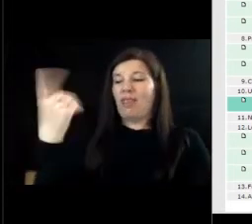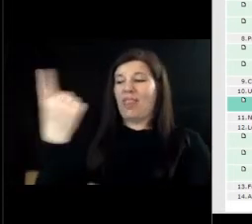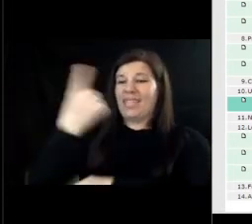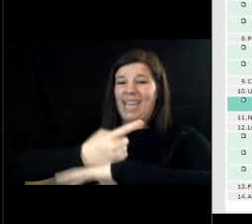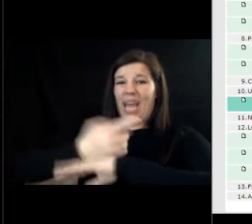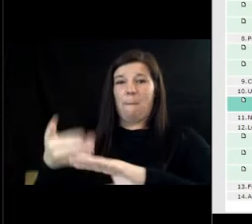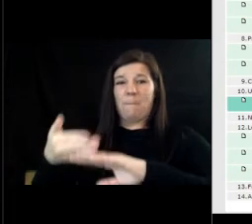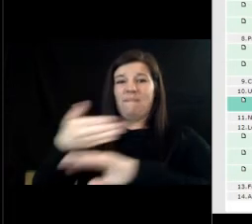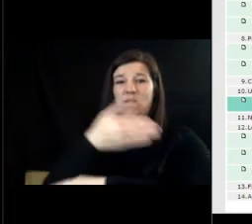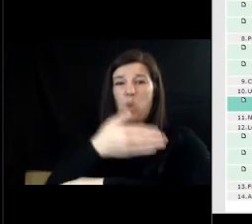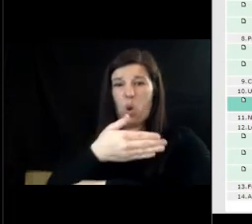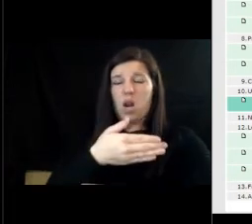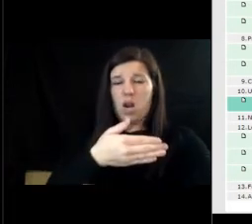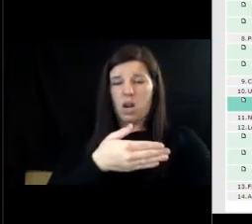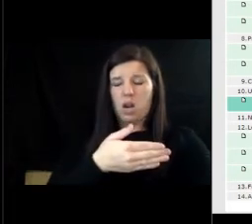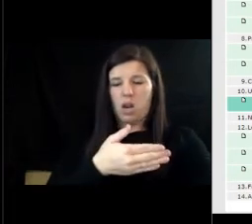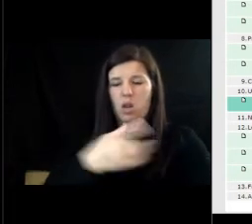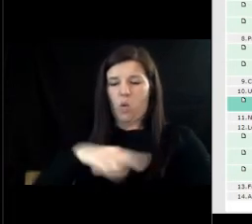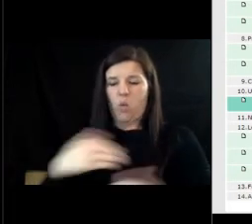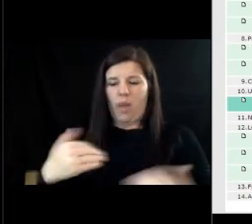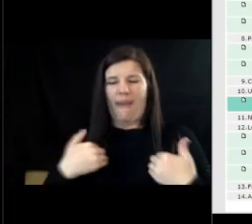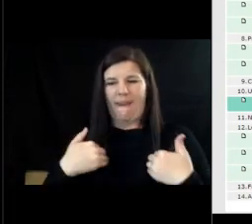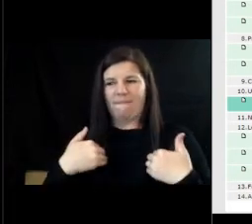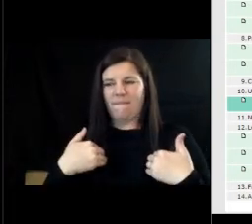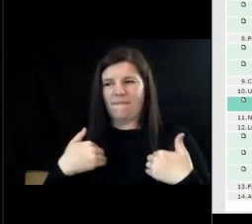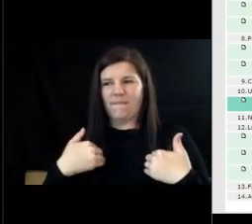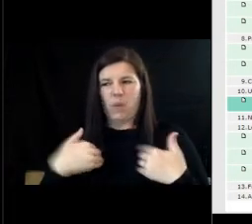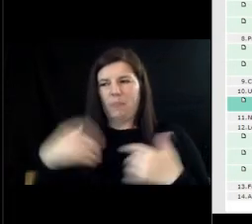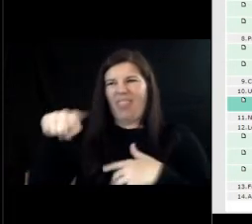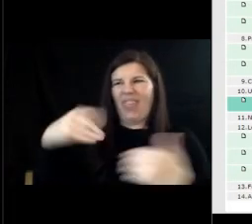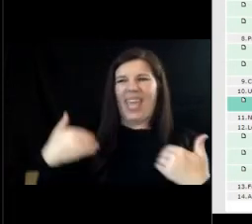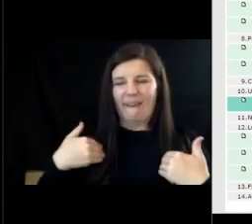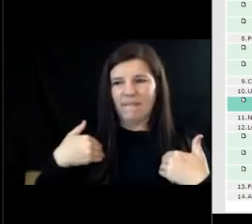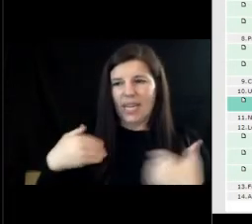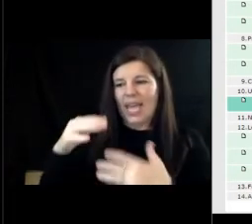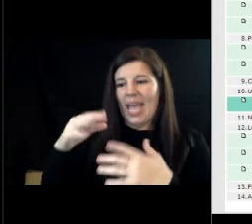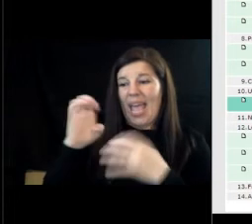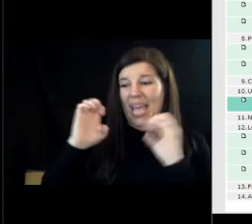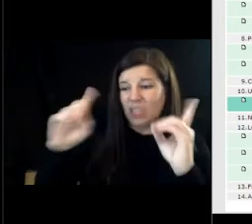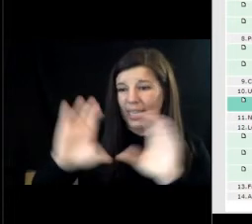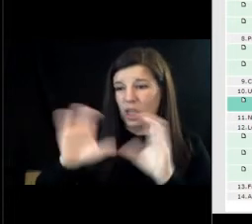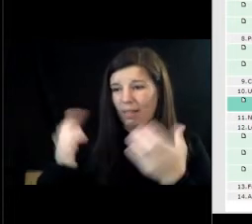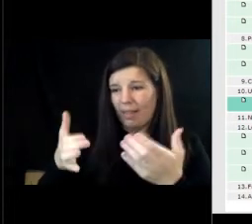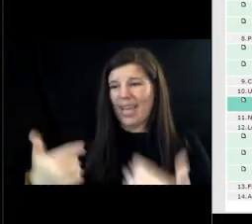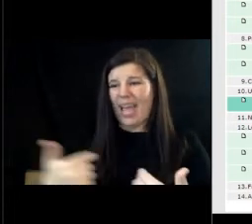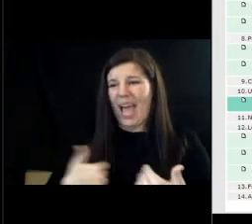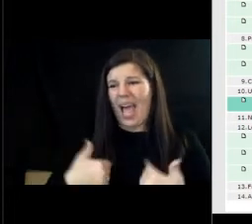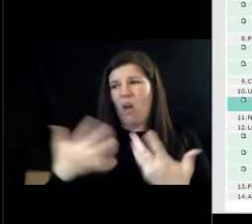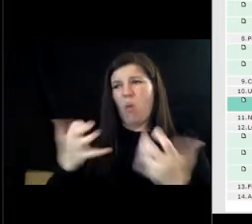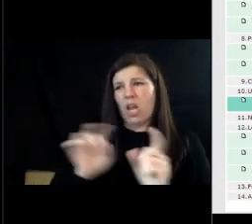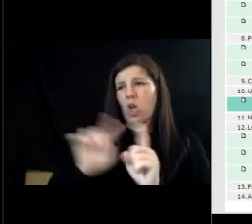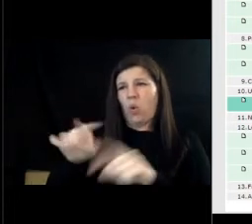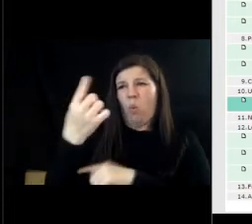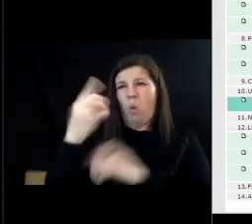conference starts our executive education classes uh if it's all right with my colleagues i'd like to attend one of them the